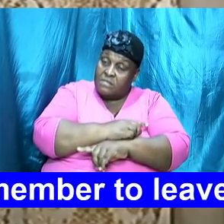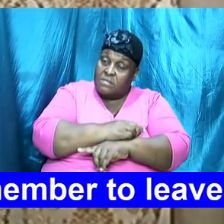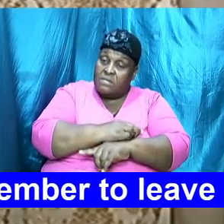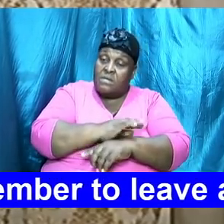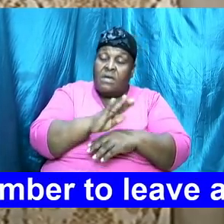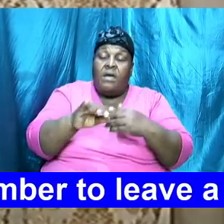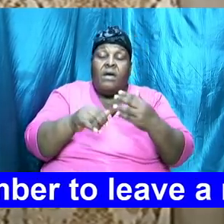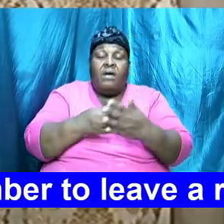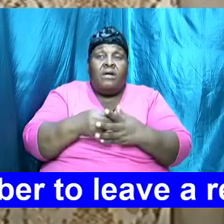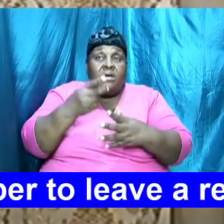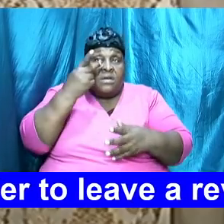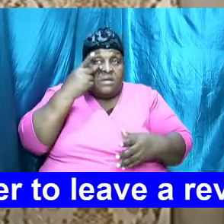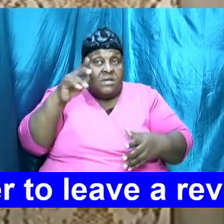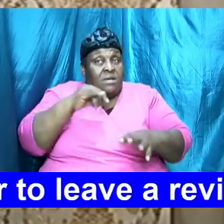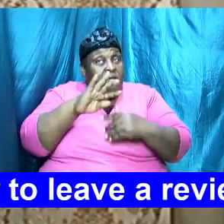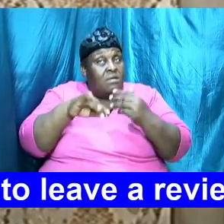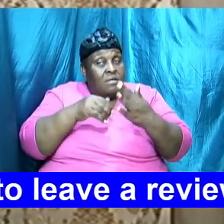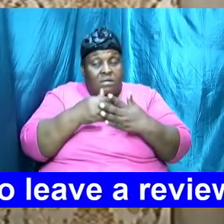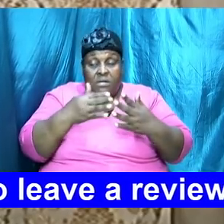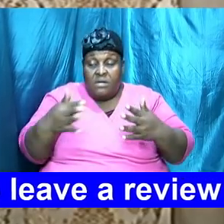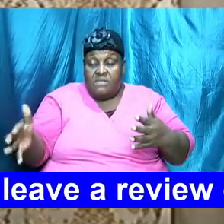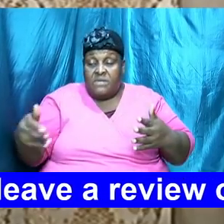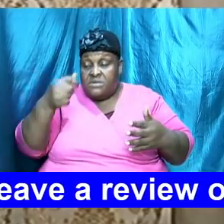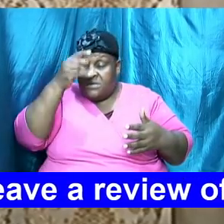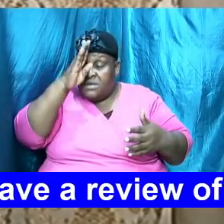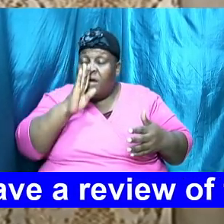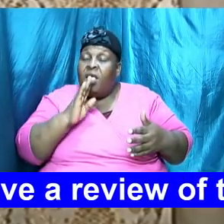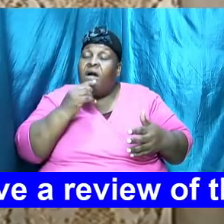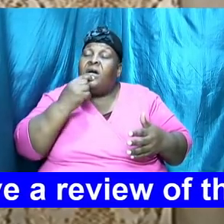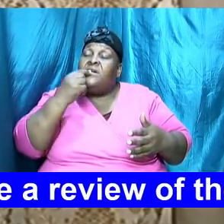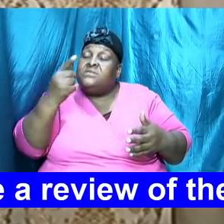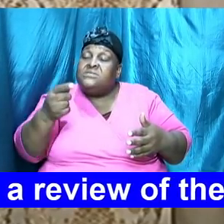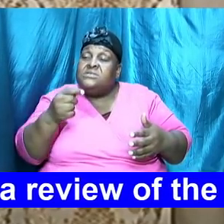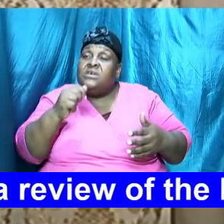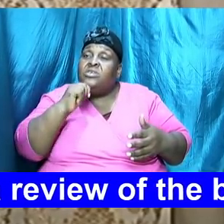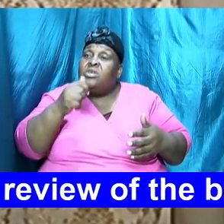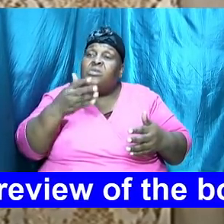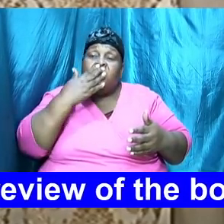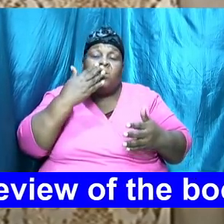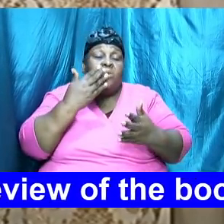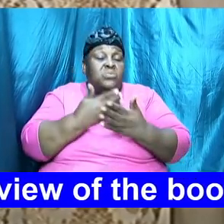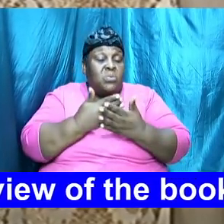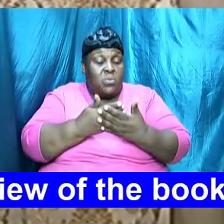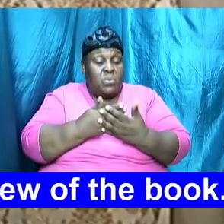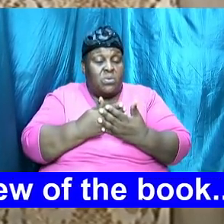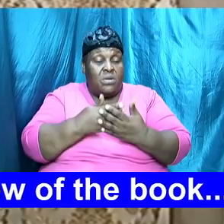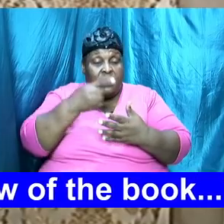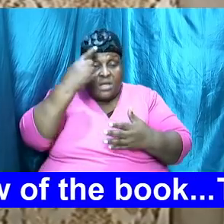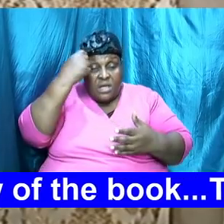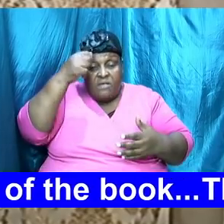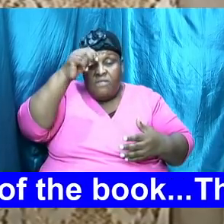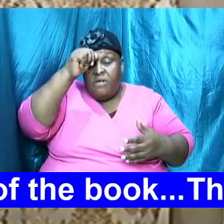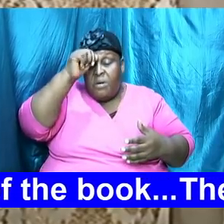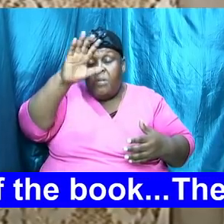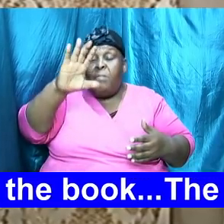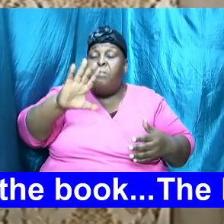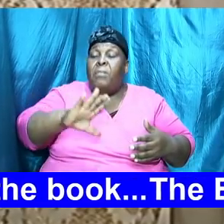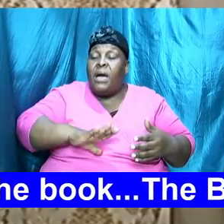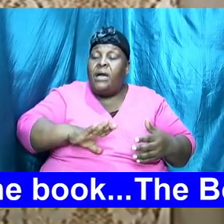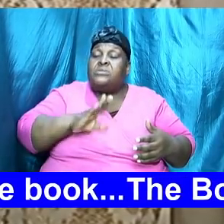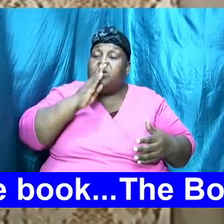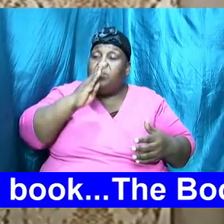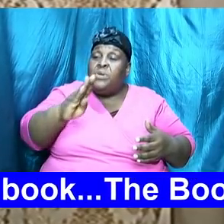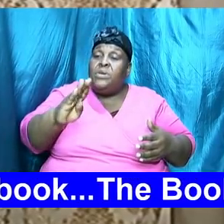all of this that God said wasn't good it was not good for